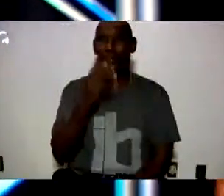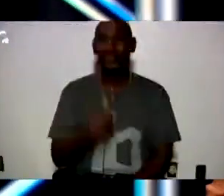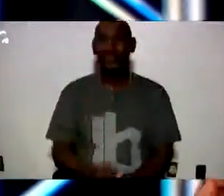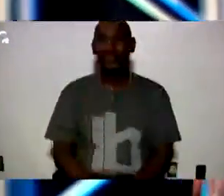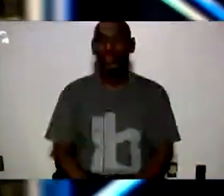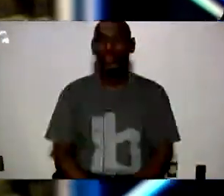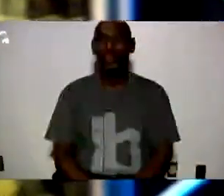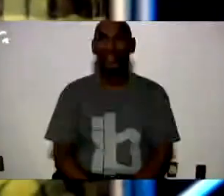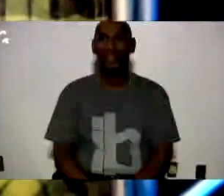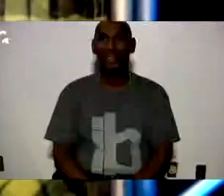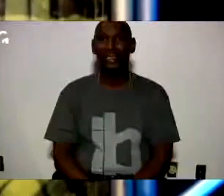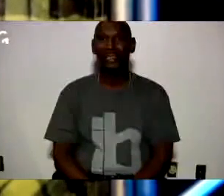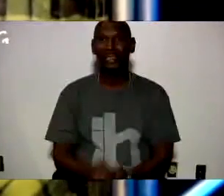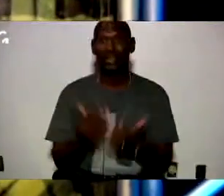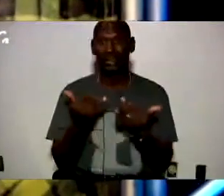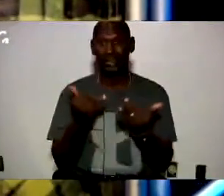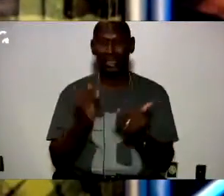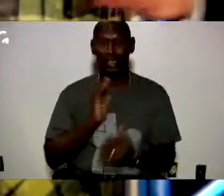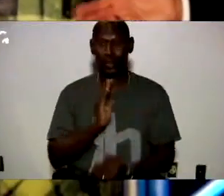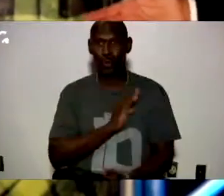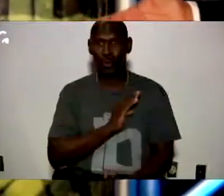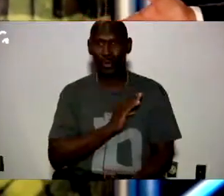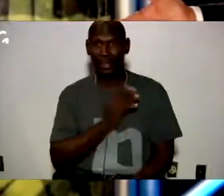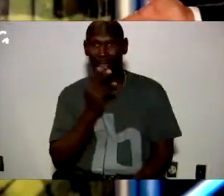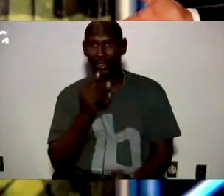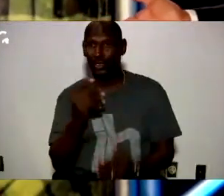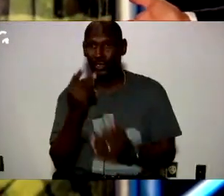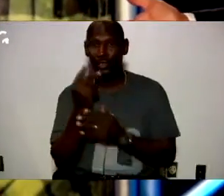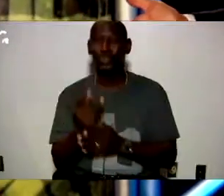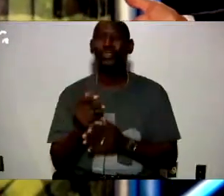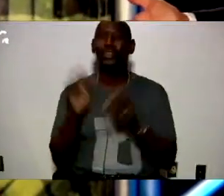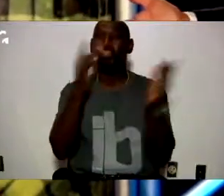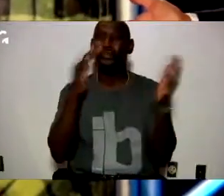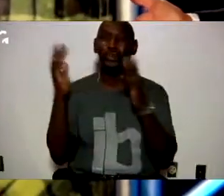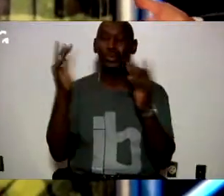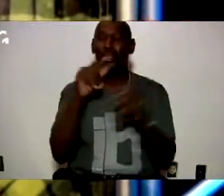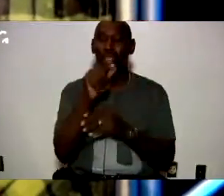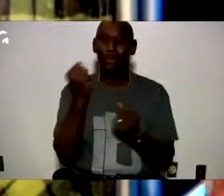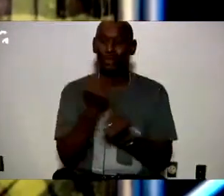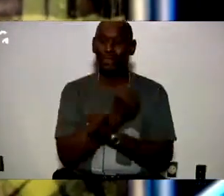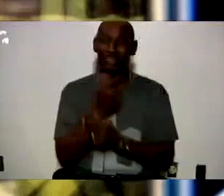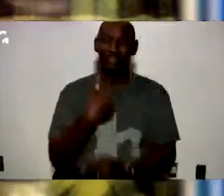See, now the board, they just saw you guys gave me a standing ovation. So they got to love me now.